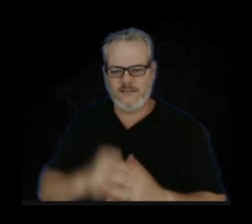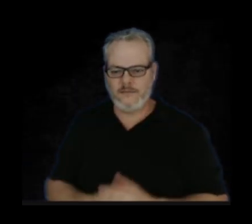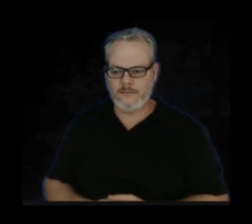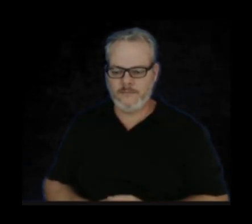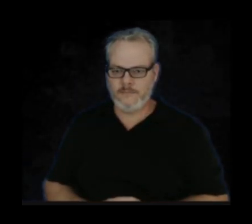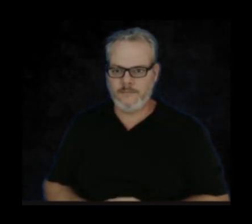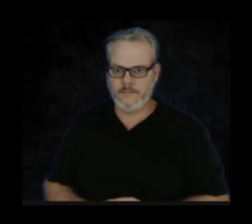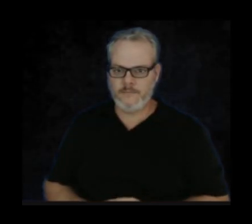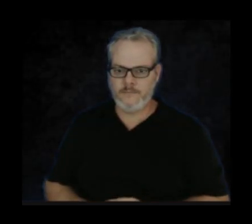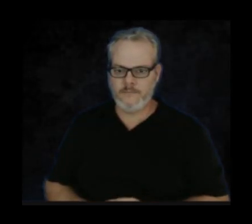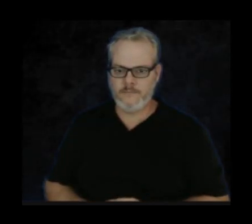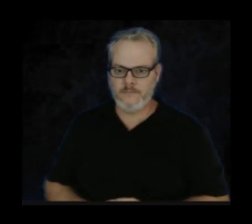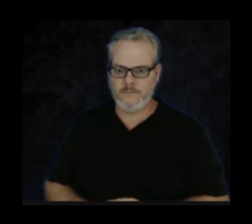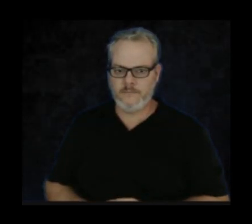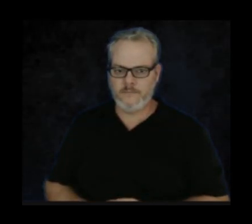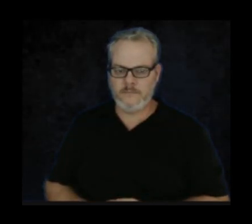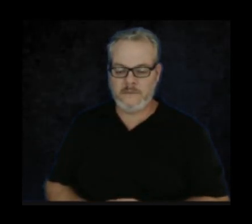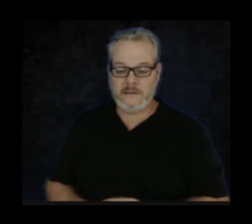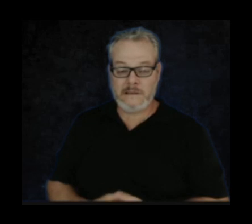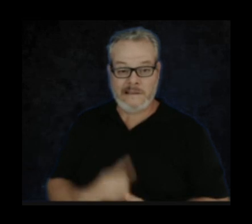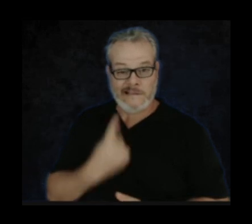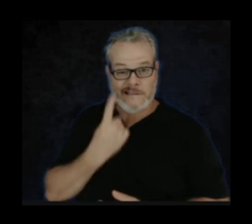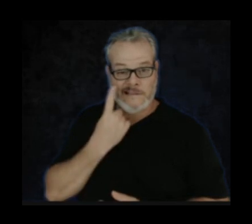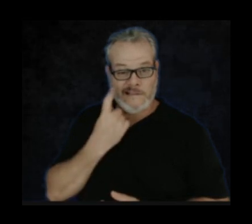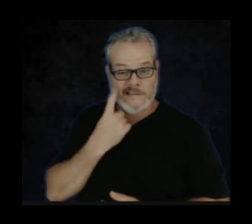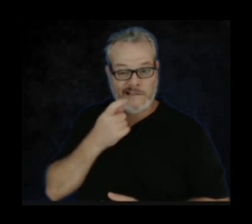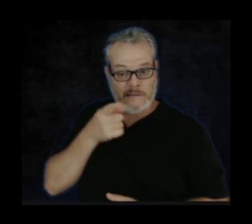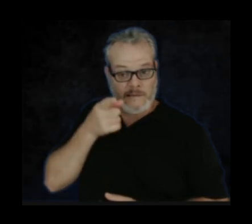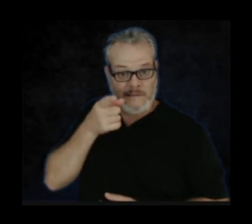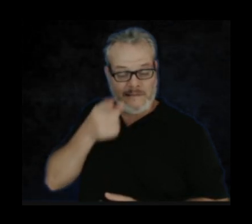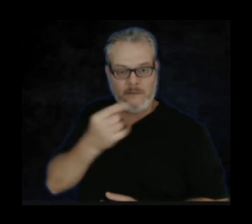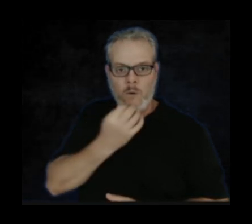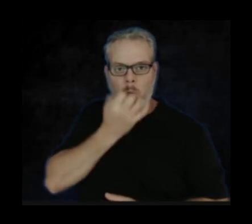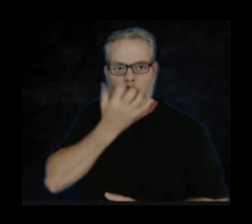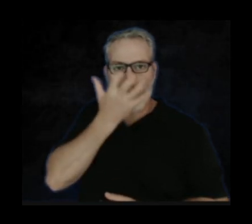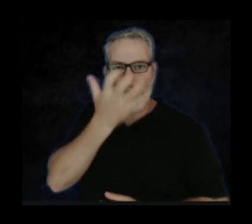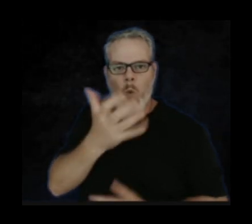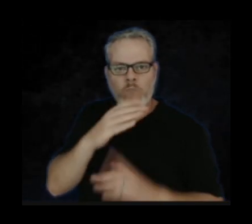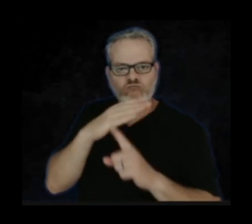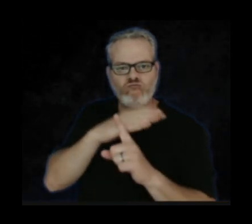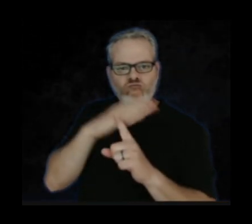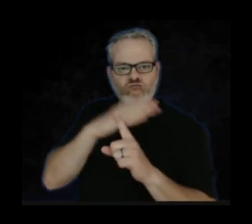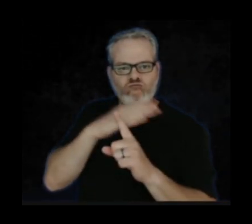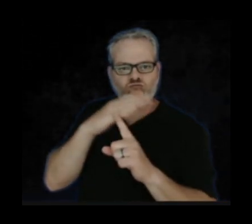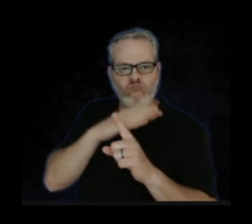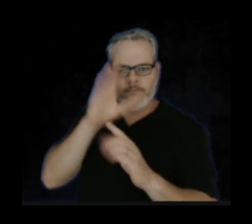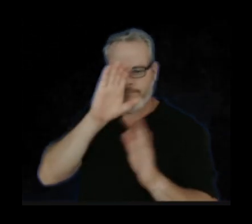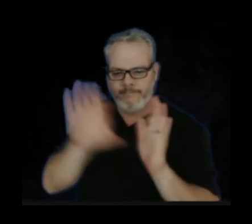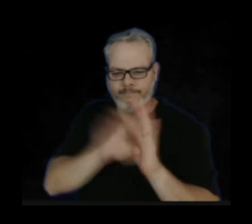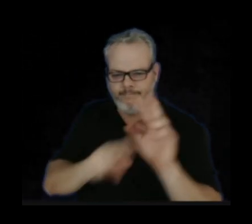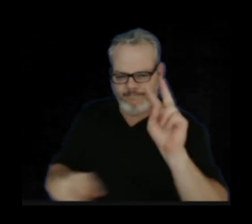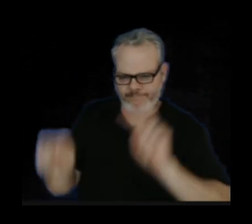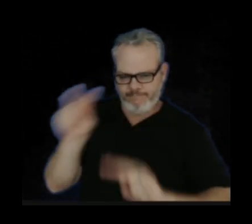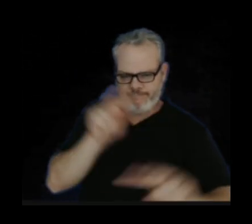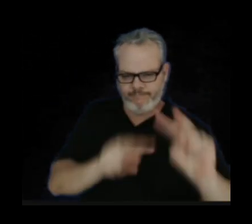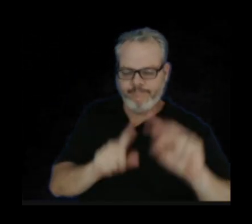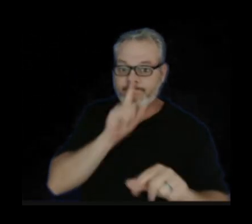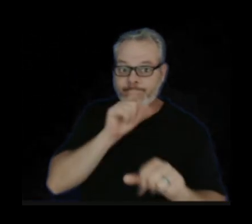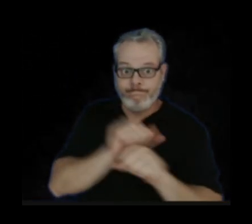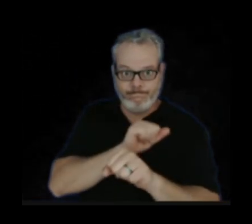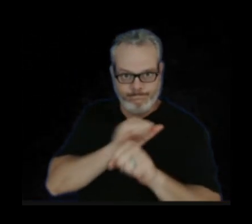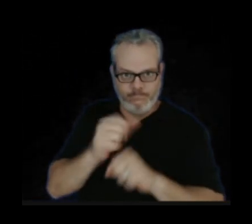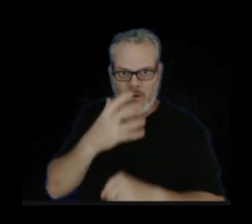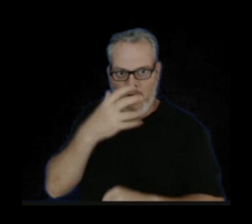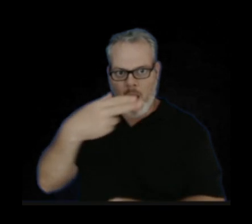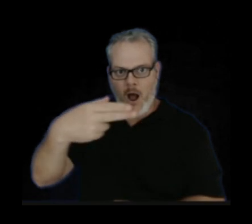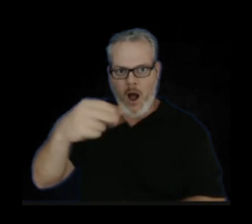Our latest thermal image looks as such. We can see that the hottest spots are at the actual vents and the open channel itself.